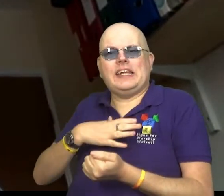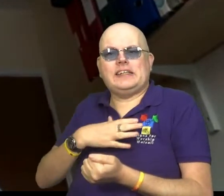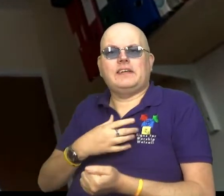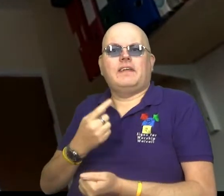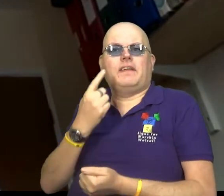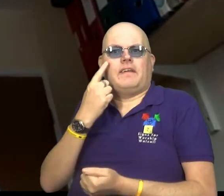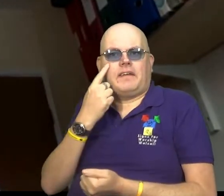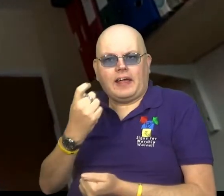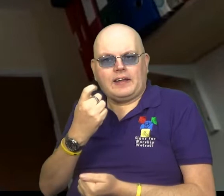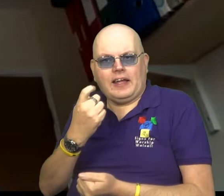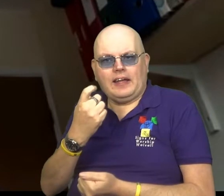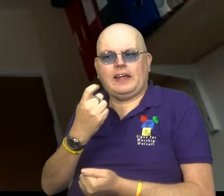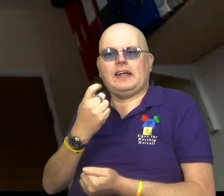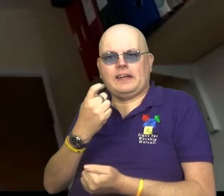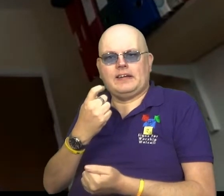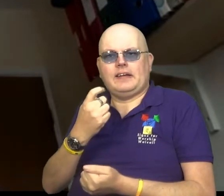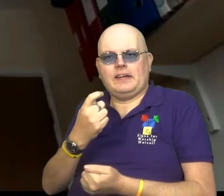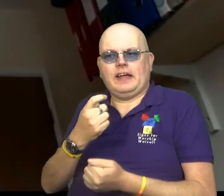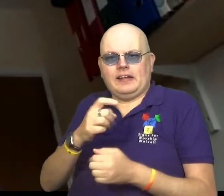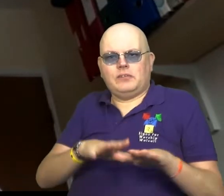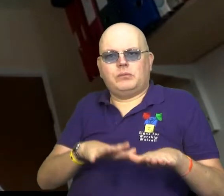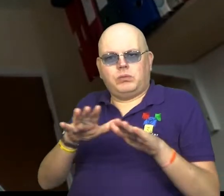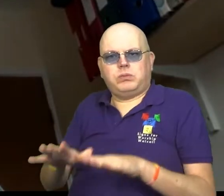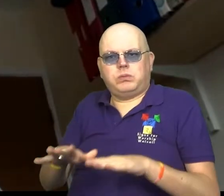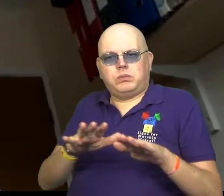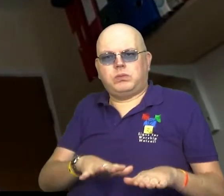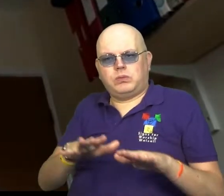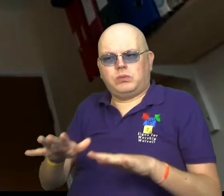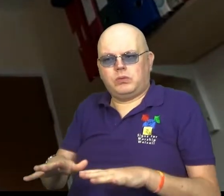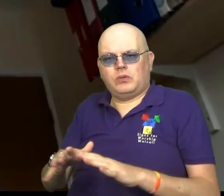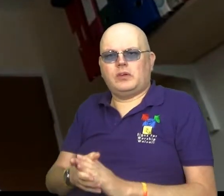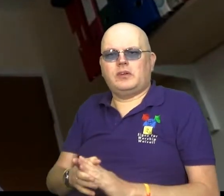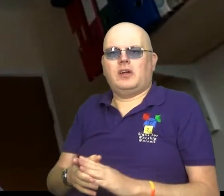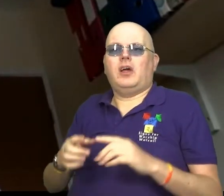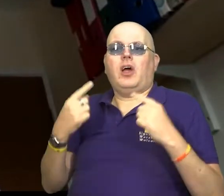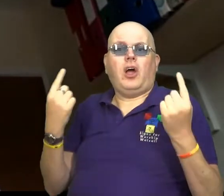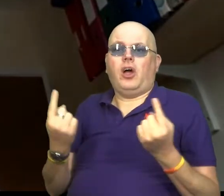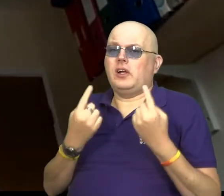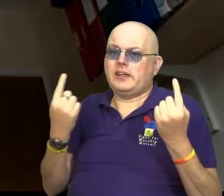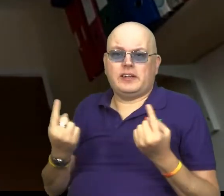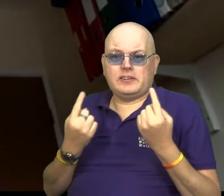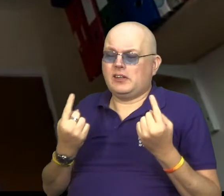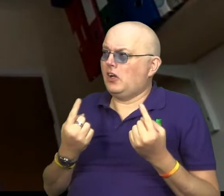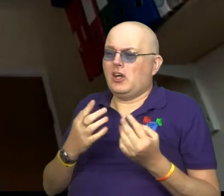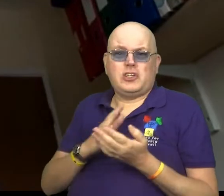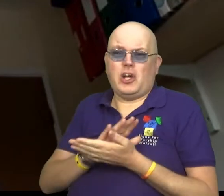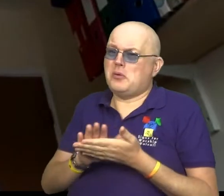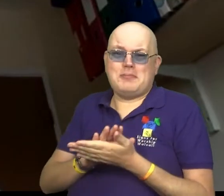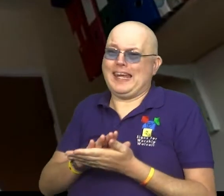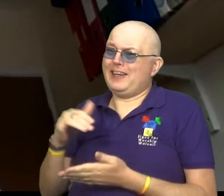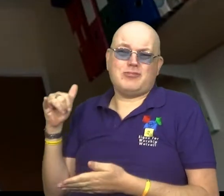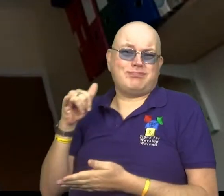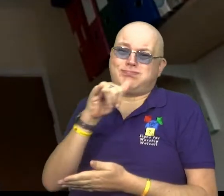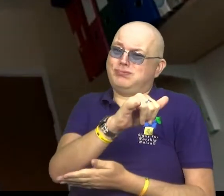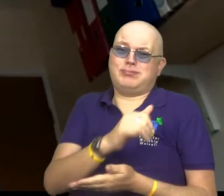need for caution and moderation in our demands. Holidays don't have to involve